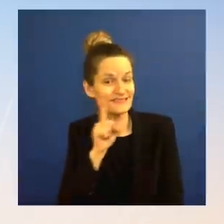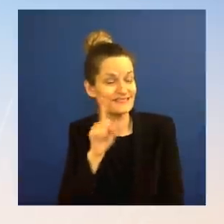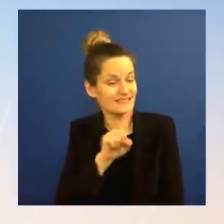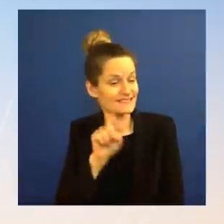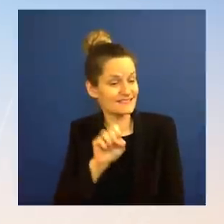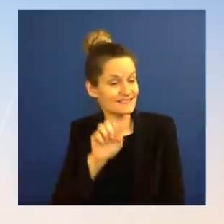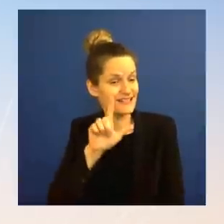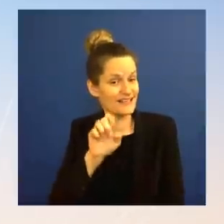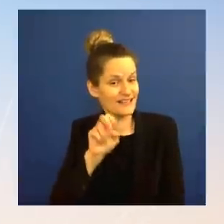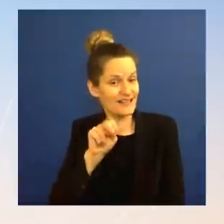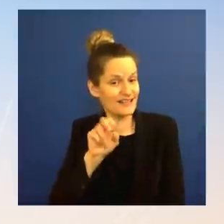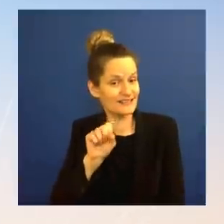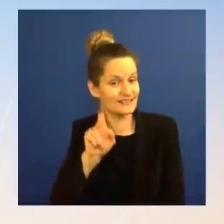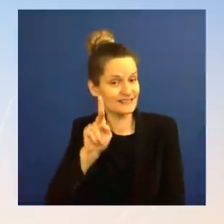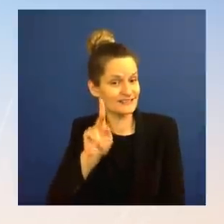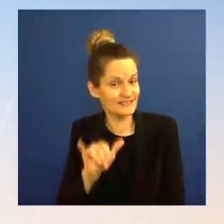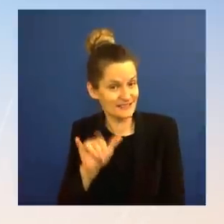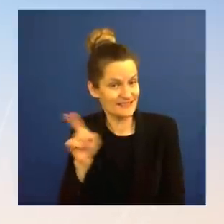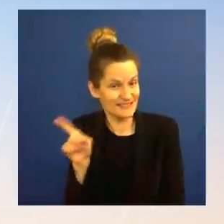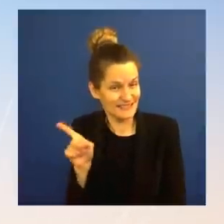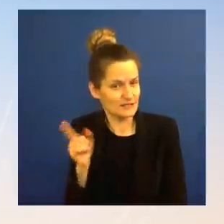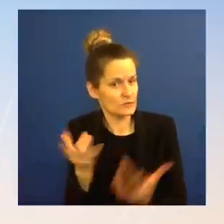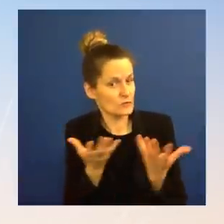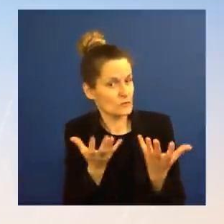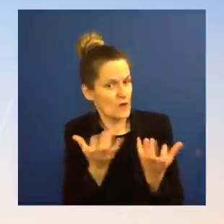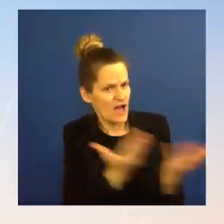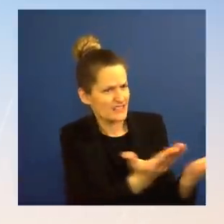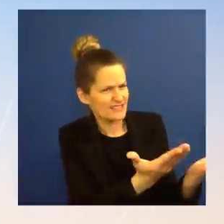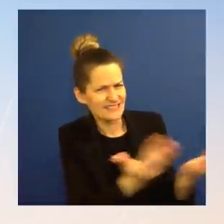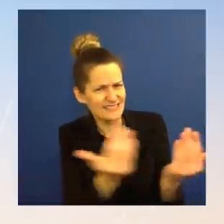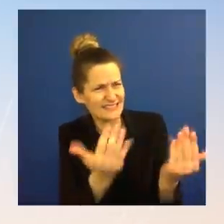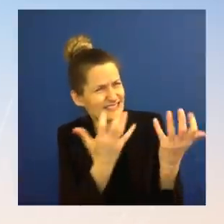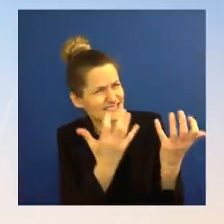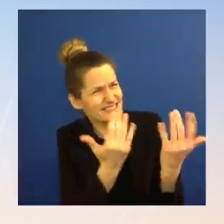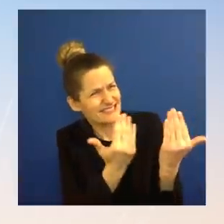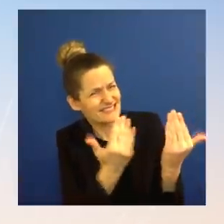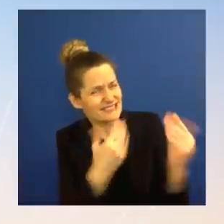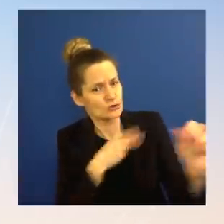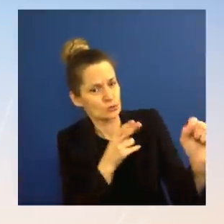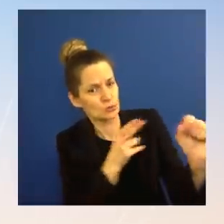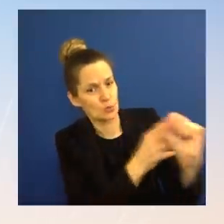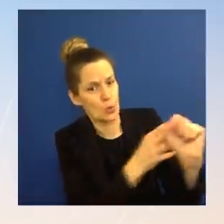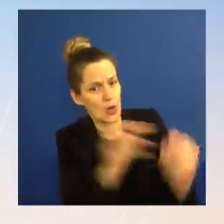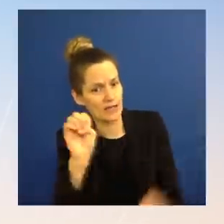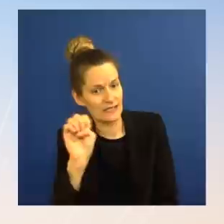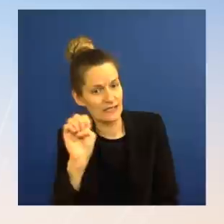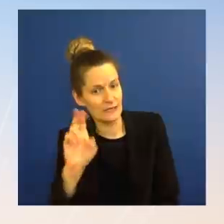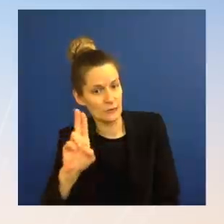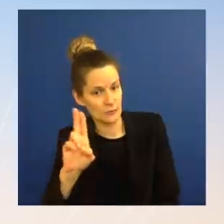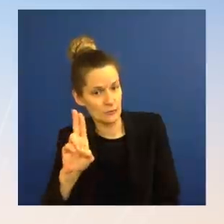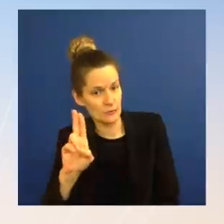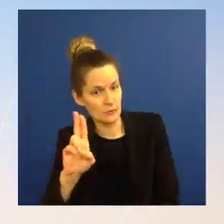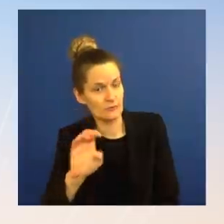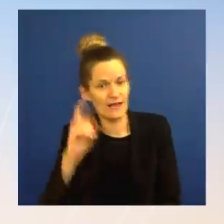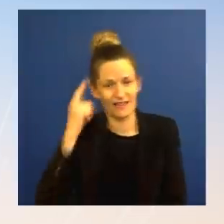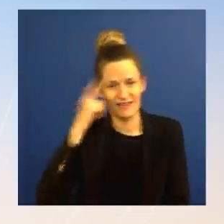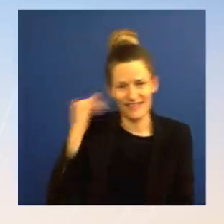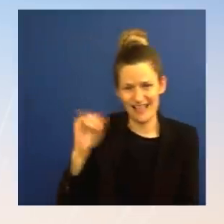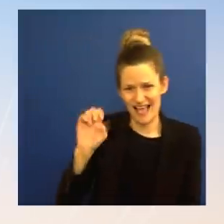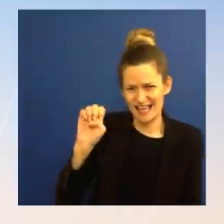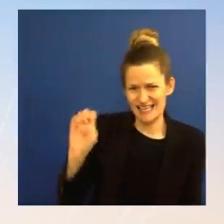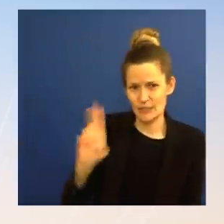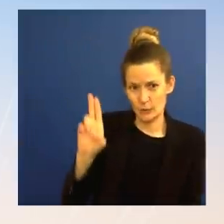EU leaders or, I think, representatives are meeting today in Brussels. Does the White House support